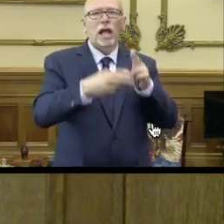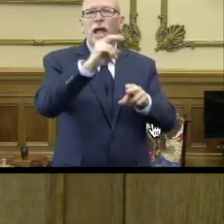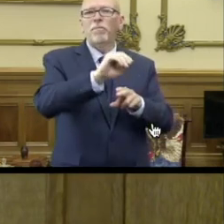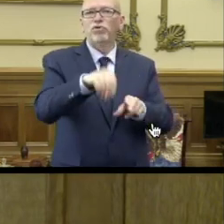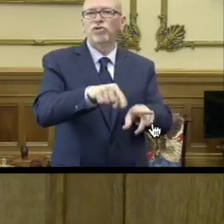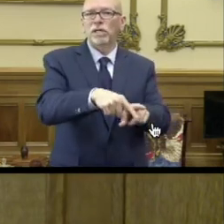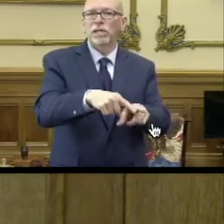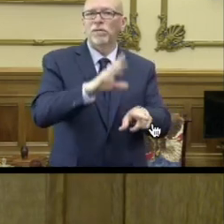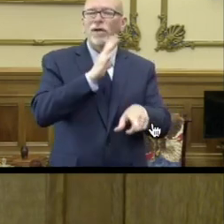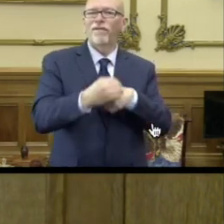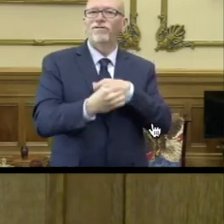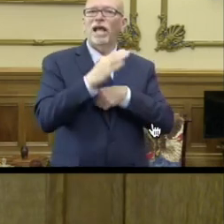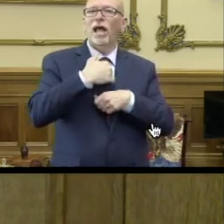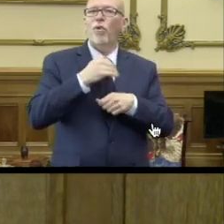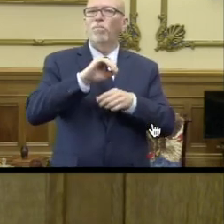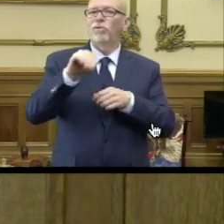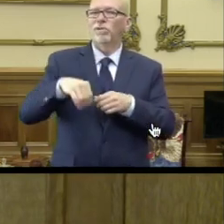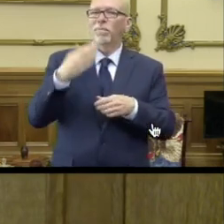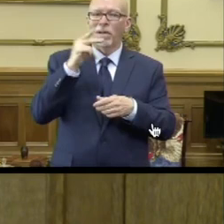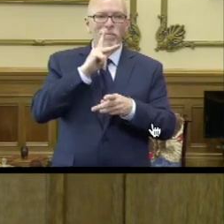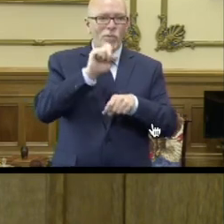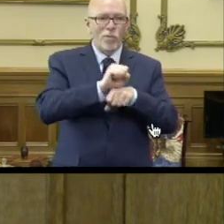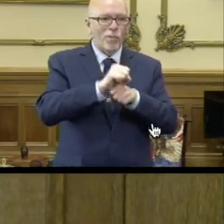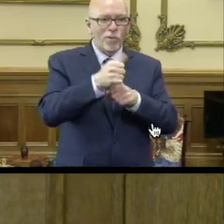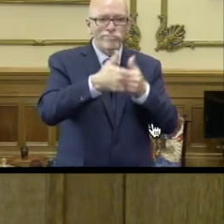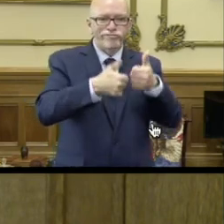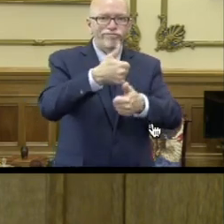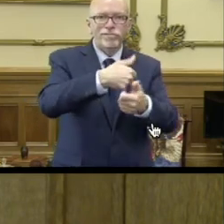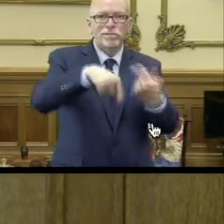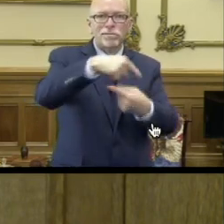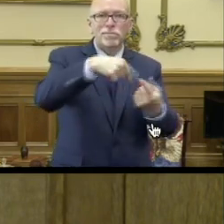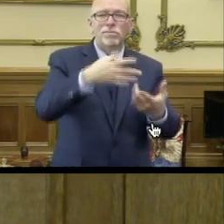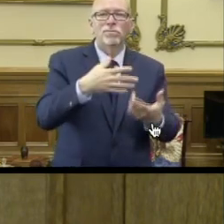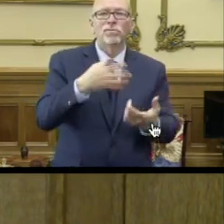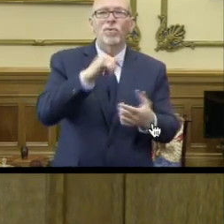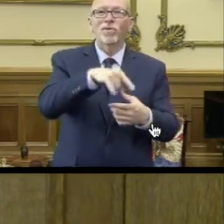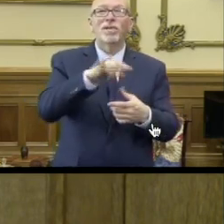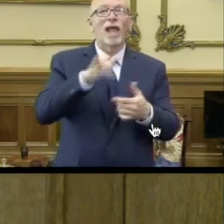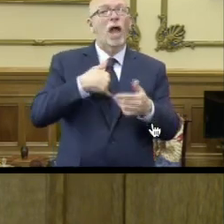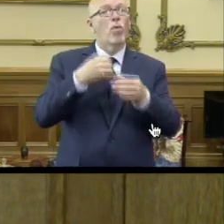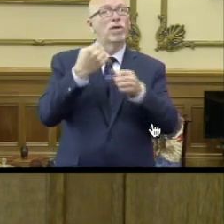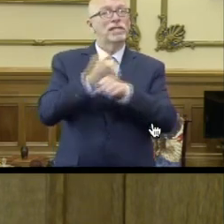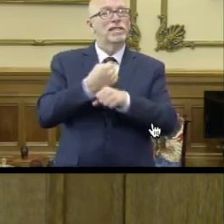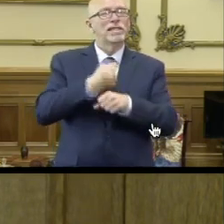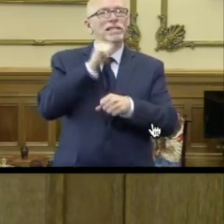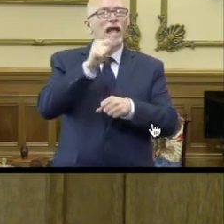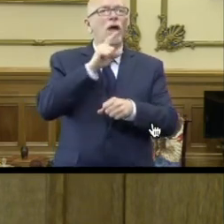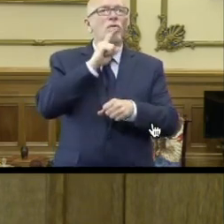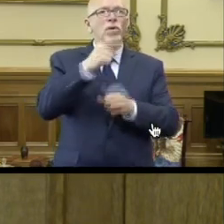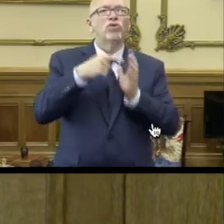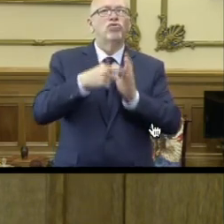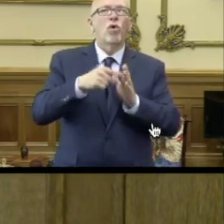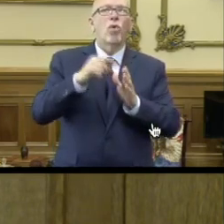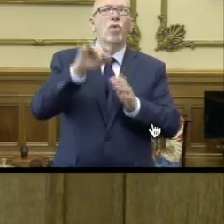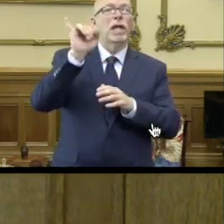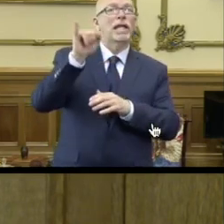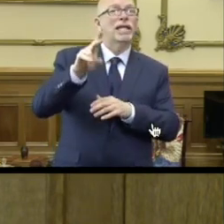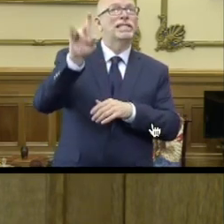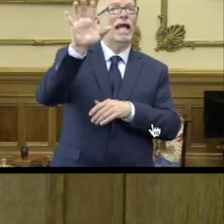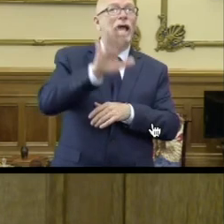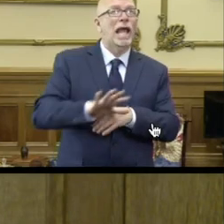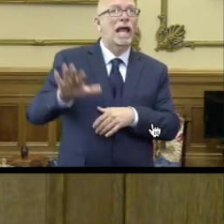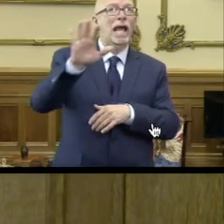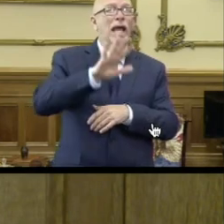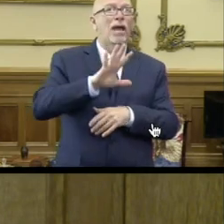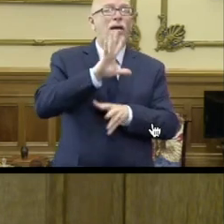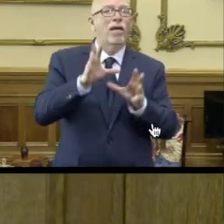higher because those people were in close proximity to each other. So we don't believe that's a true reflection of what our actual positivity rate is in the